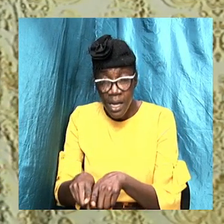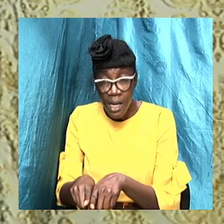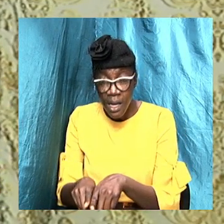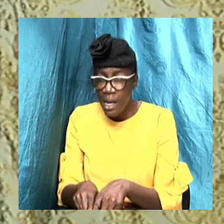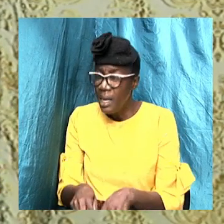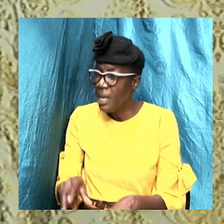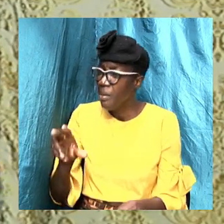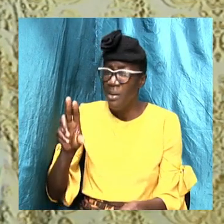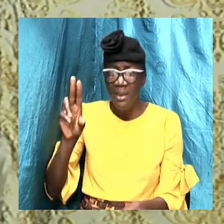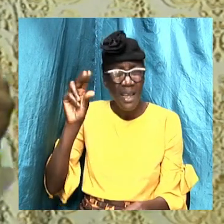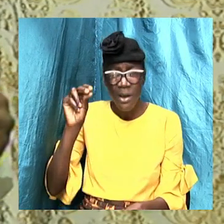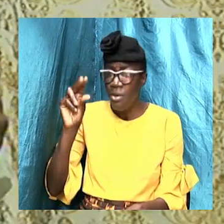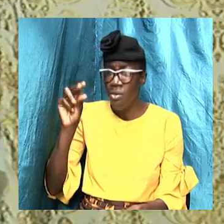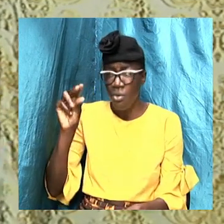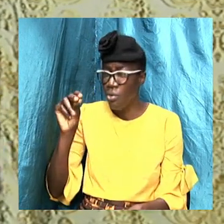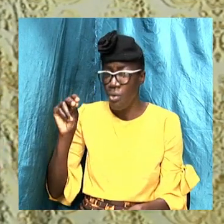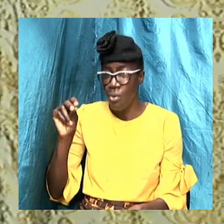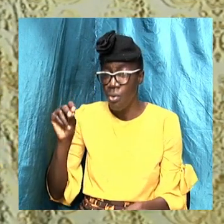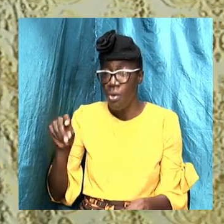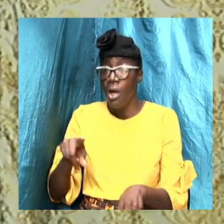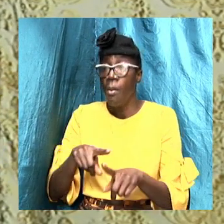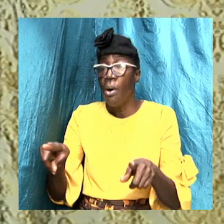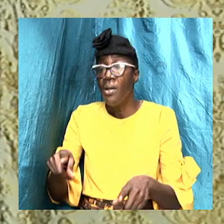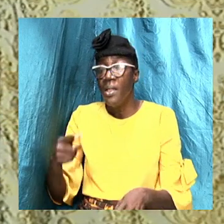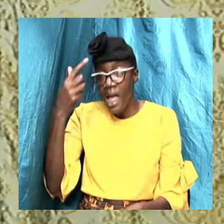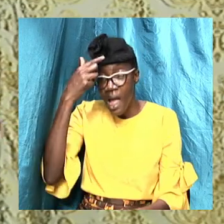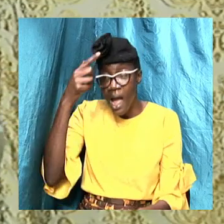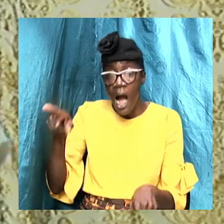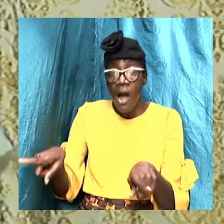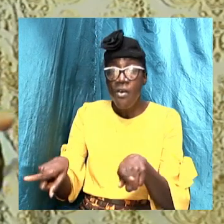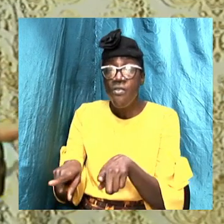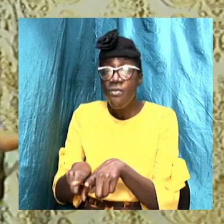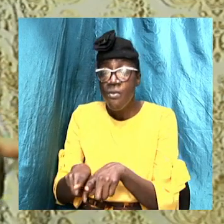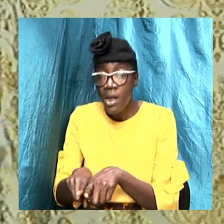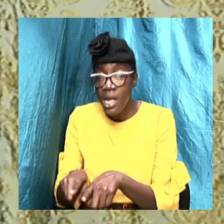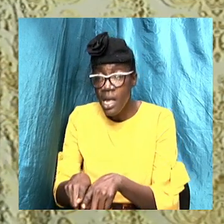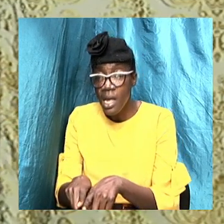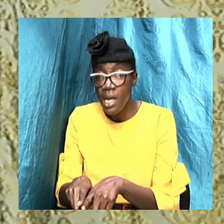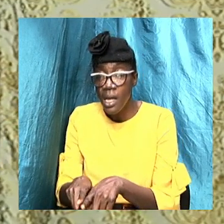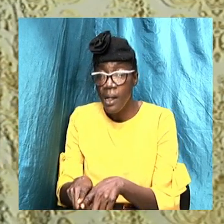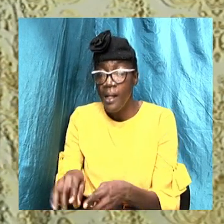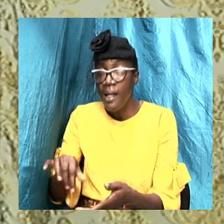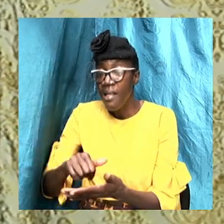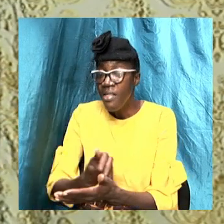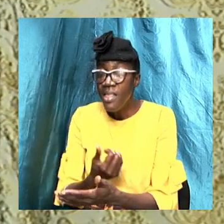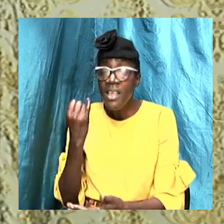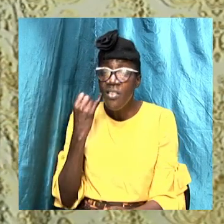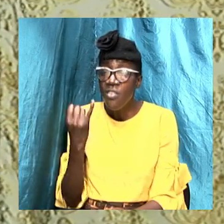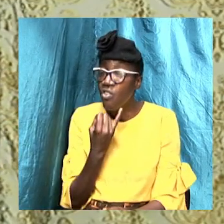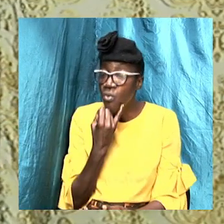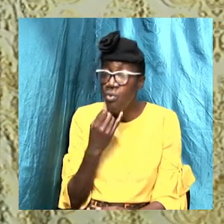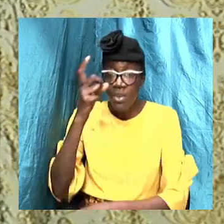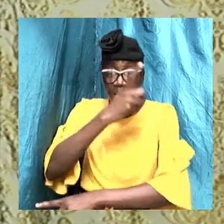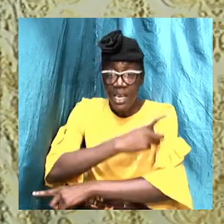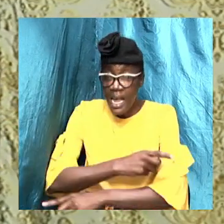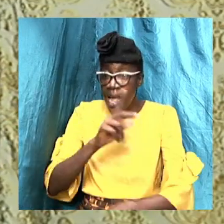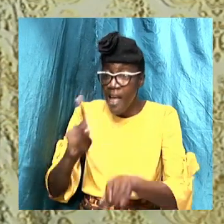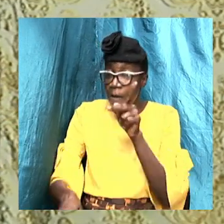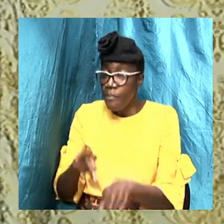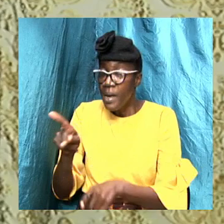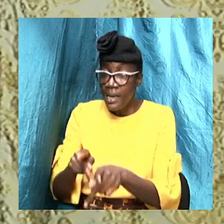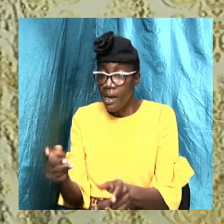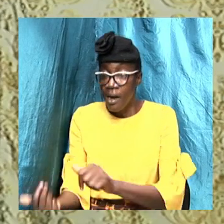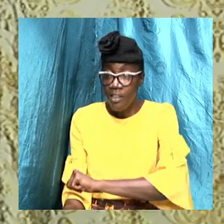but they approved and these Jews under the day of Pentecost were baptized